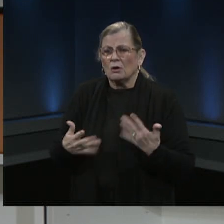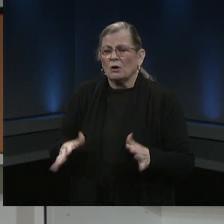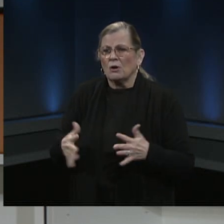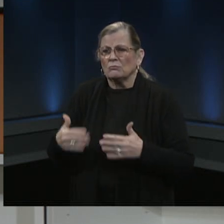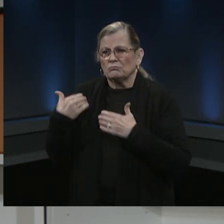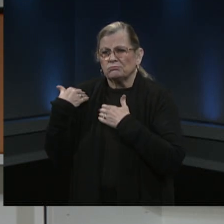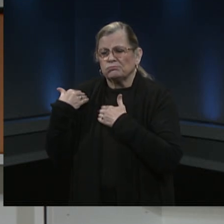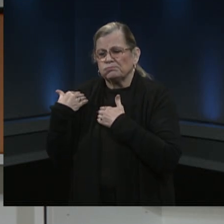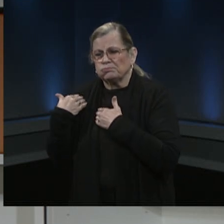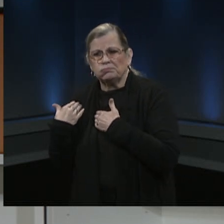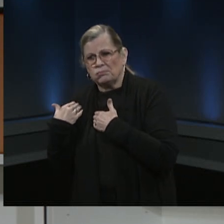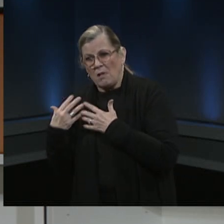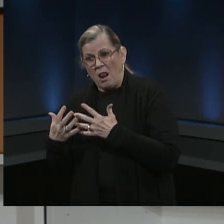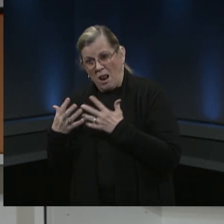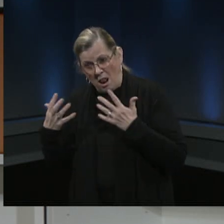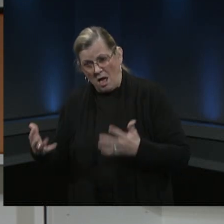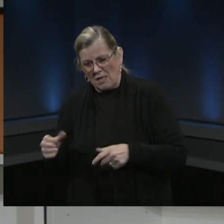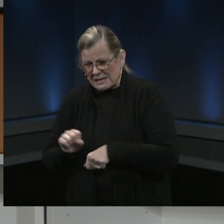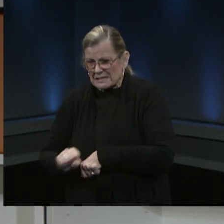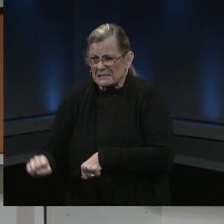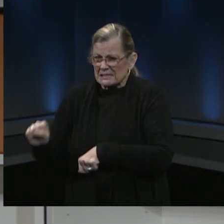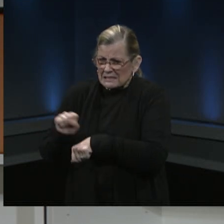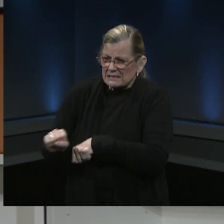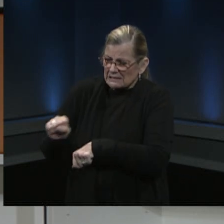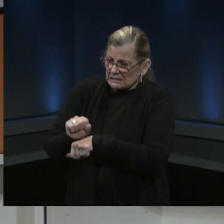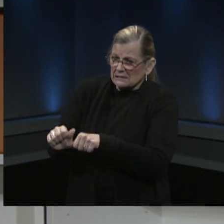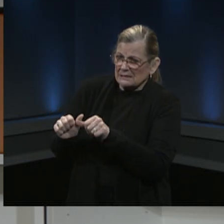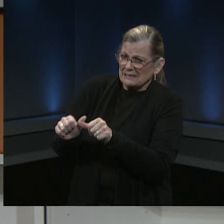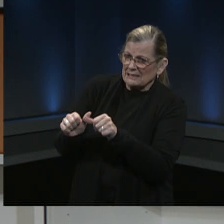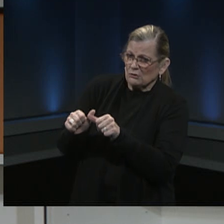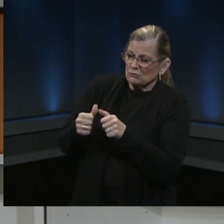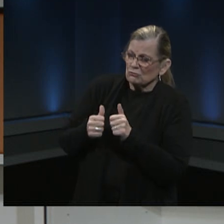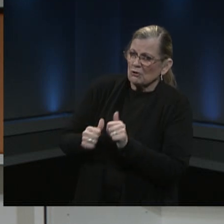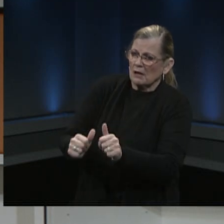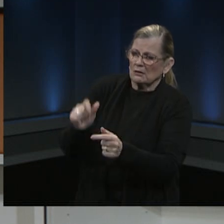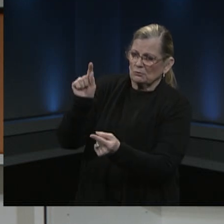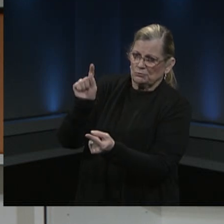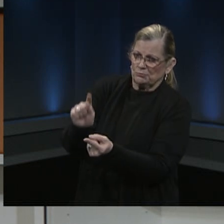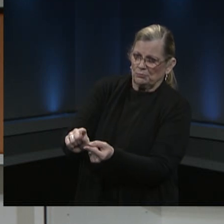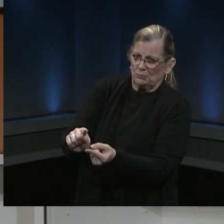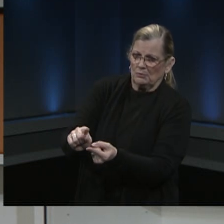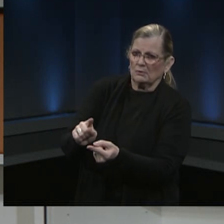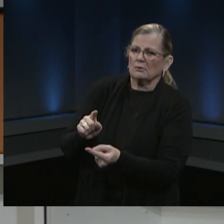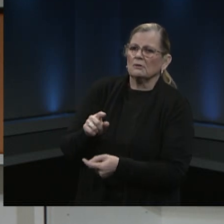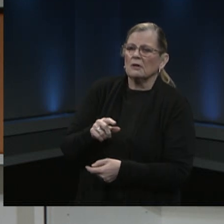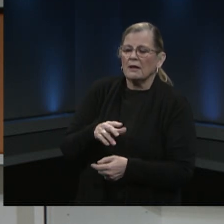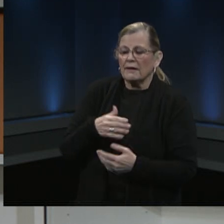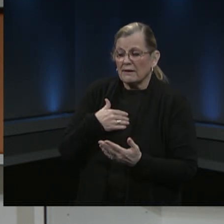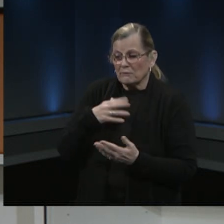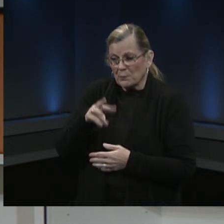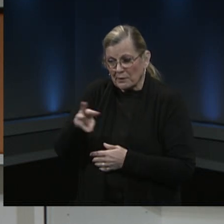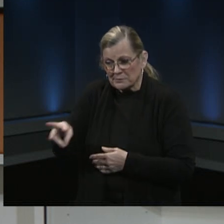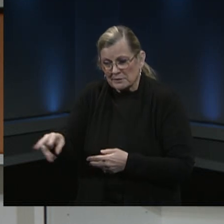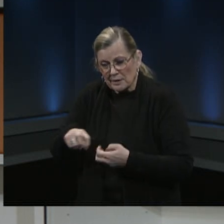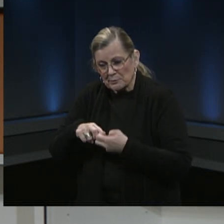hard today they're currently continuing to work hard to address some of the website challenges and we're going to continue